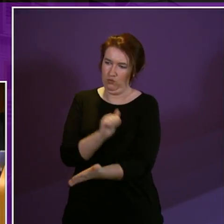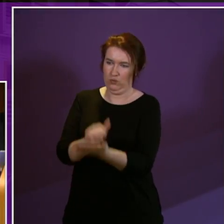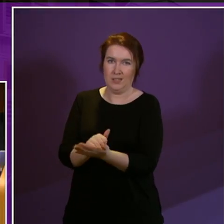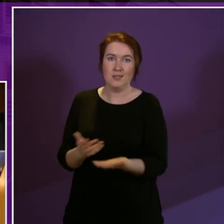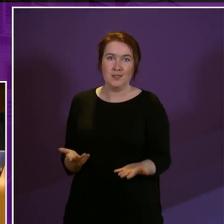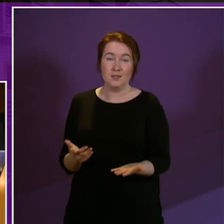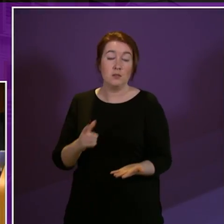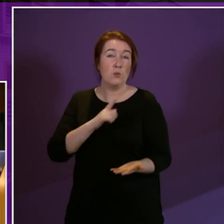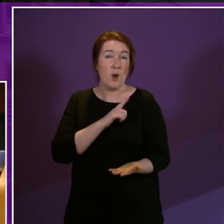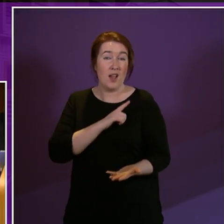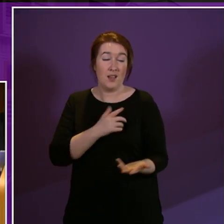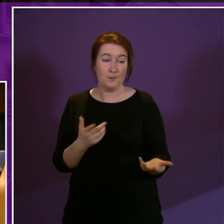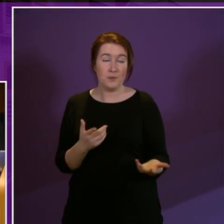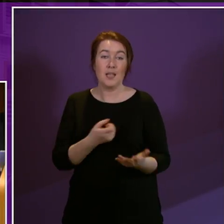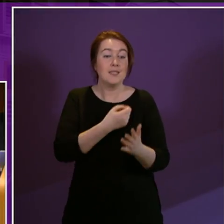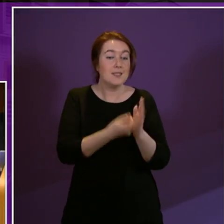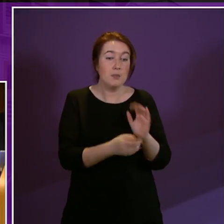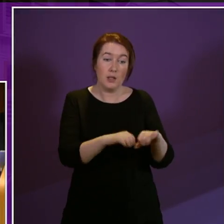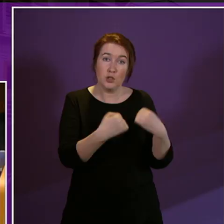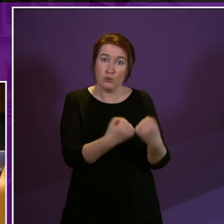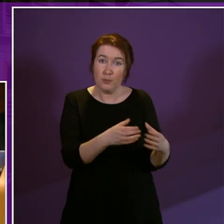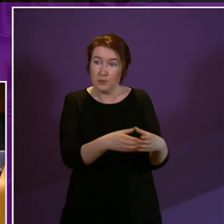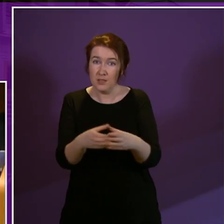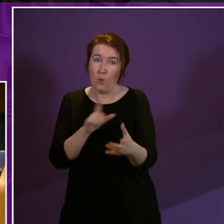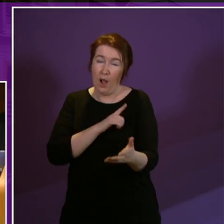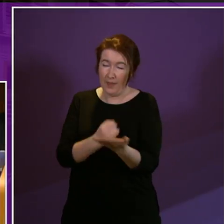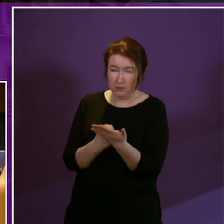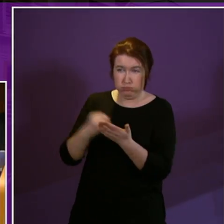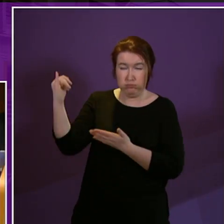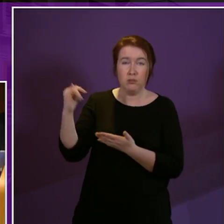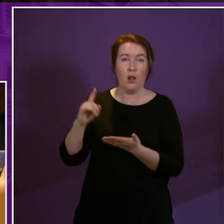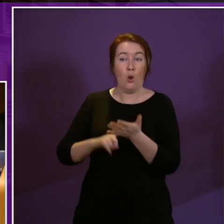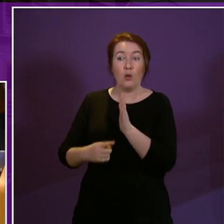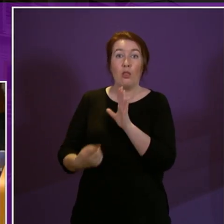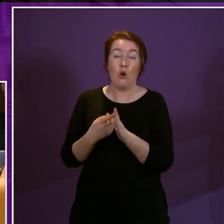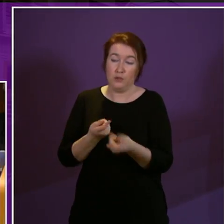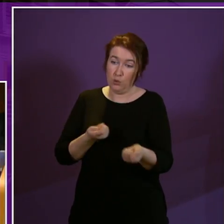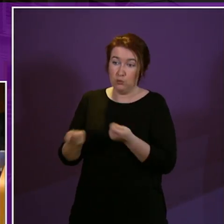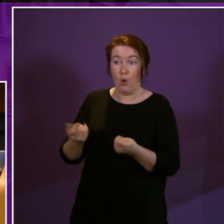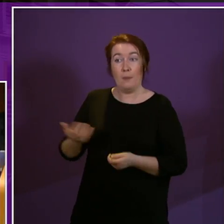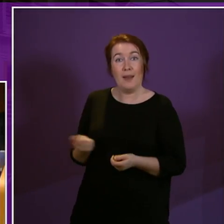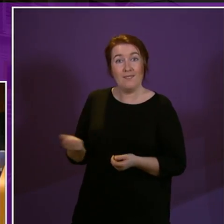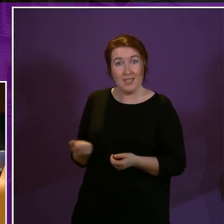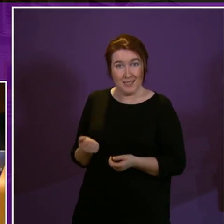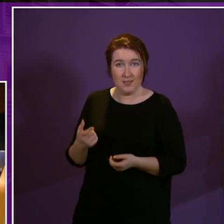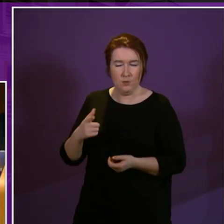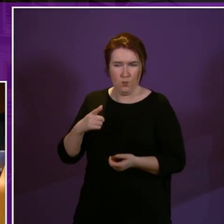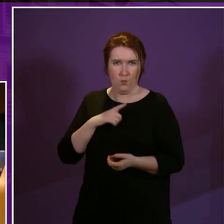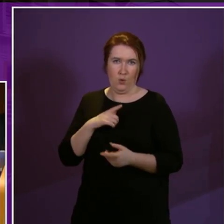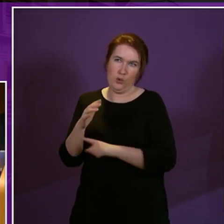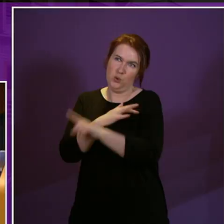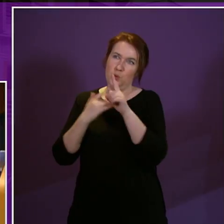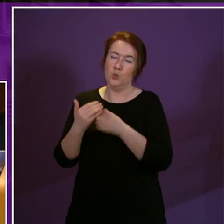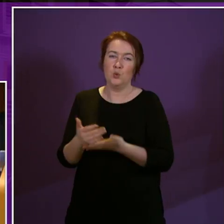because the reason why these disability groups were so opposed to local authorities having control of the new social